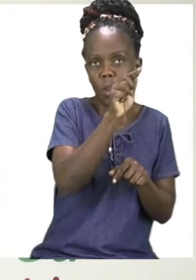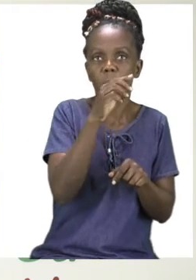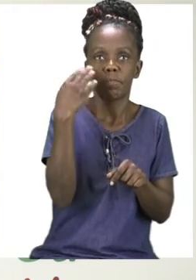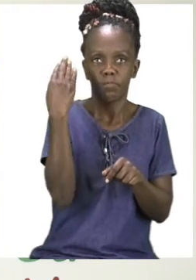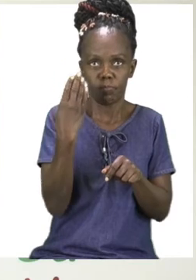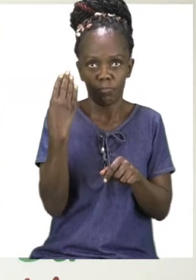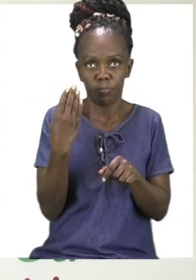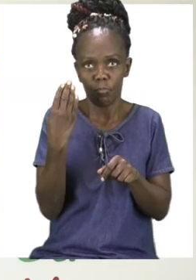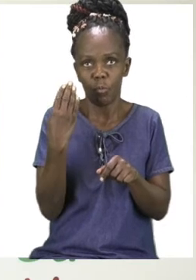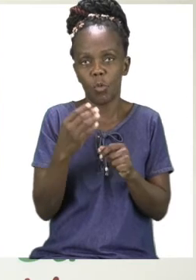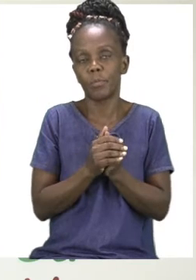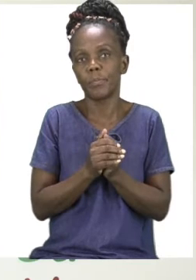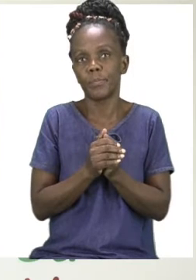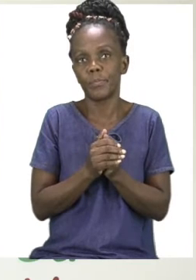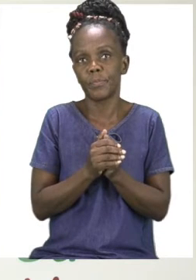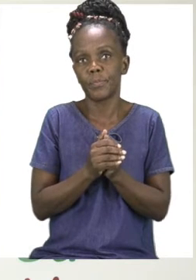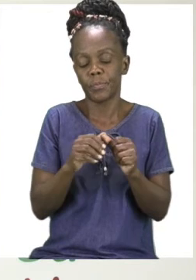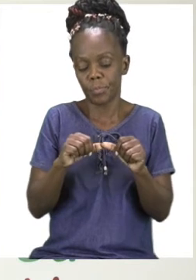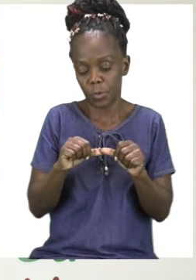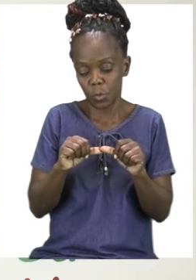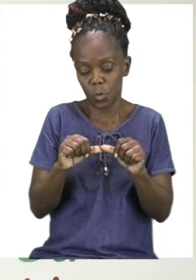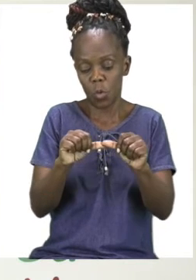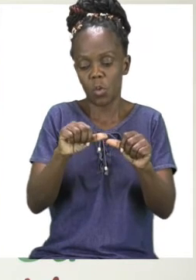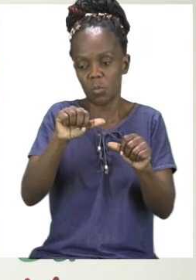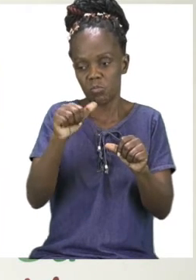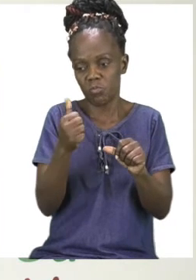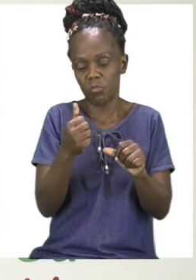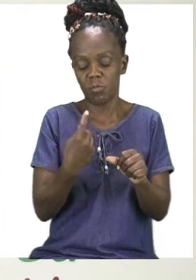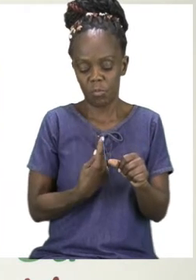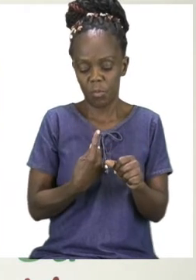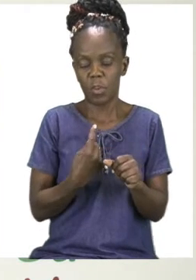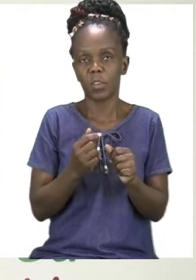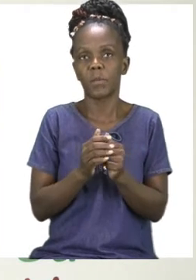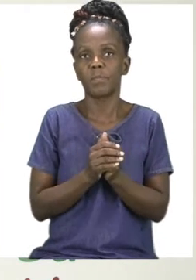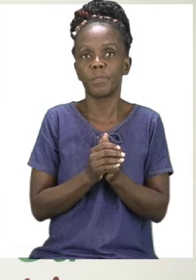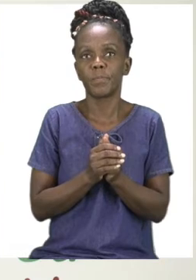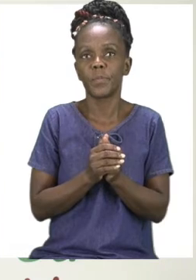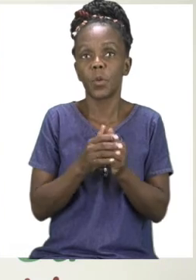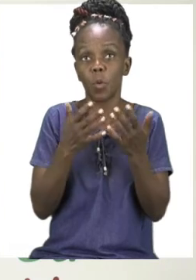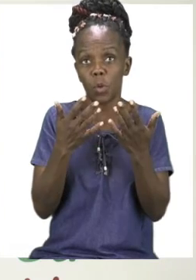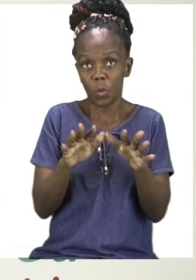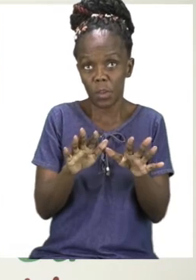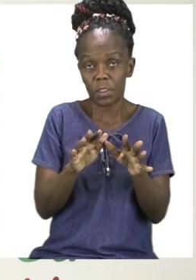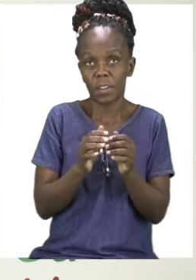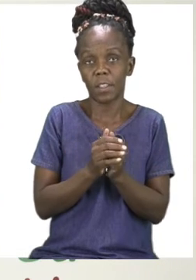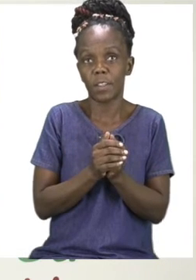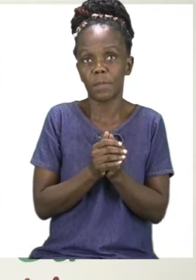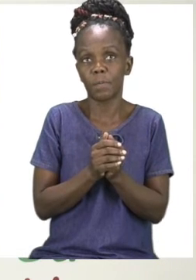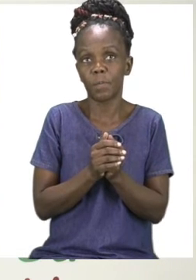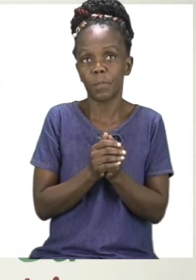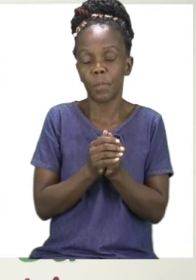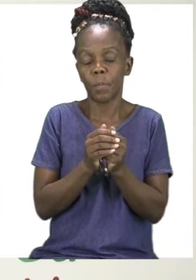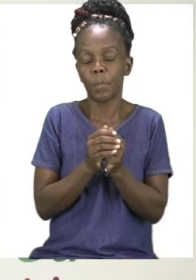you to please do that by yourselves. After you are done with that, you need to go